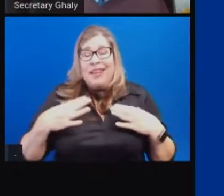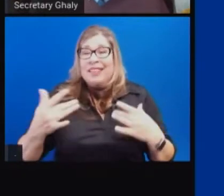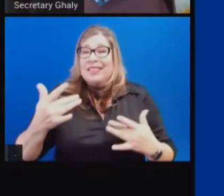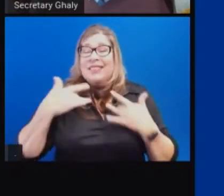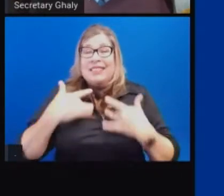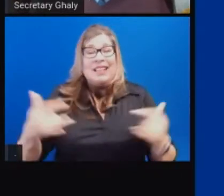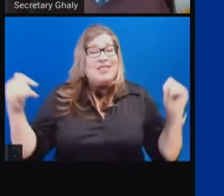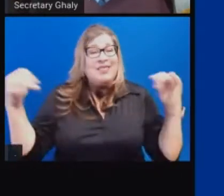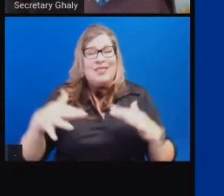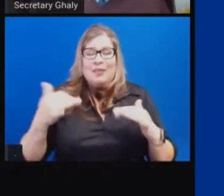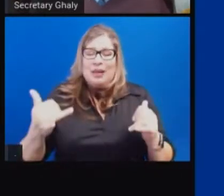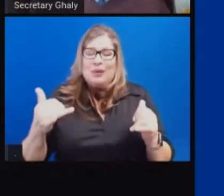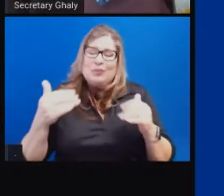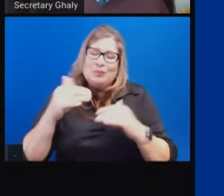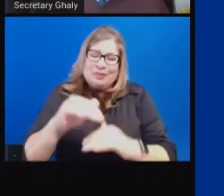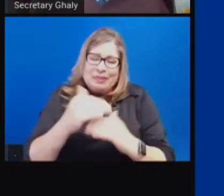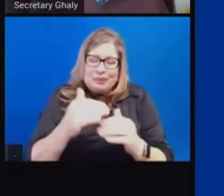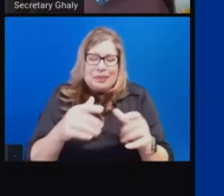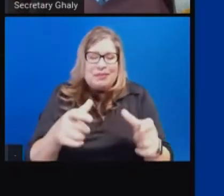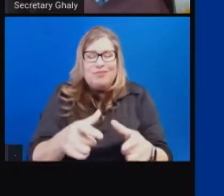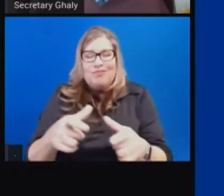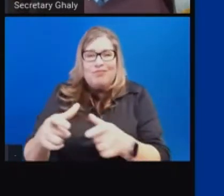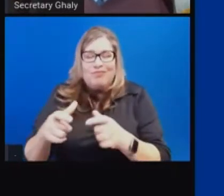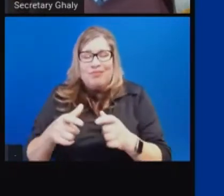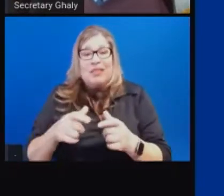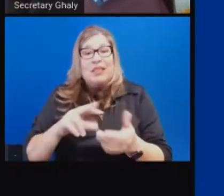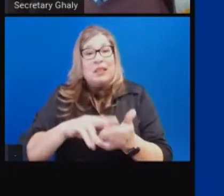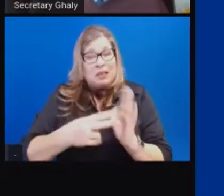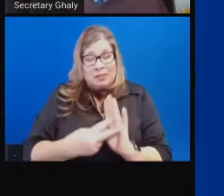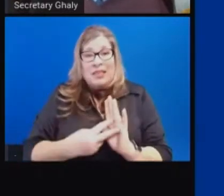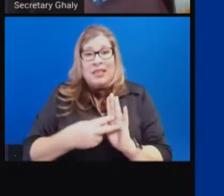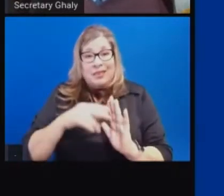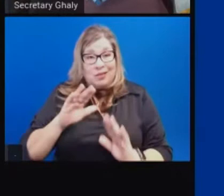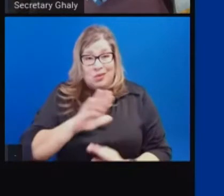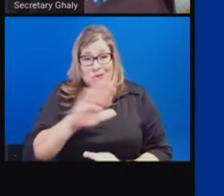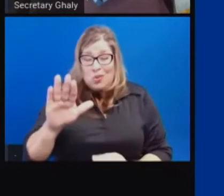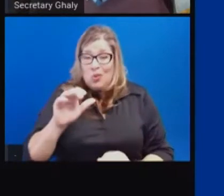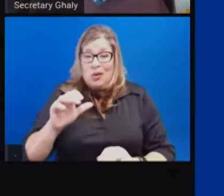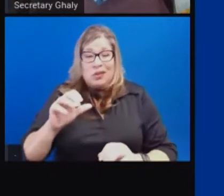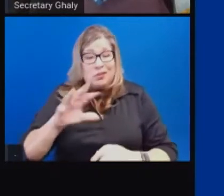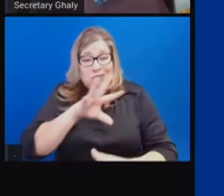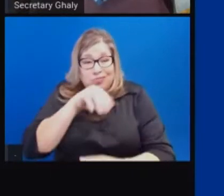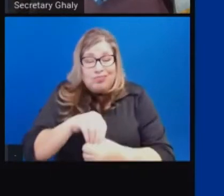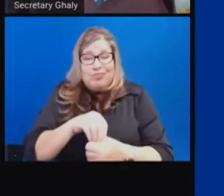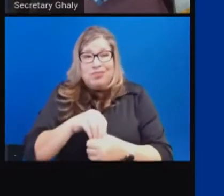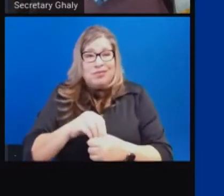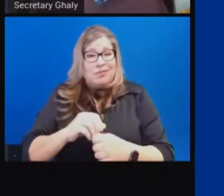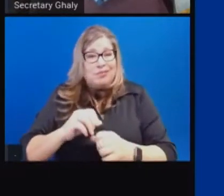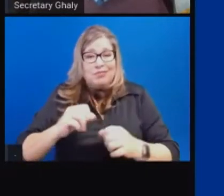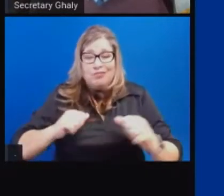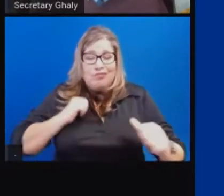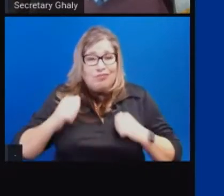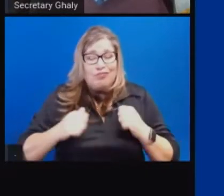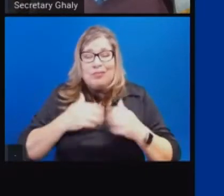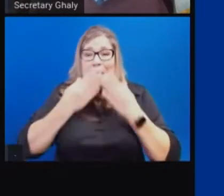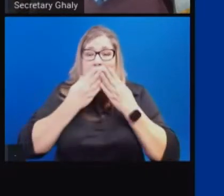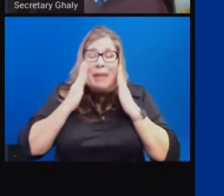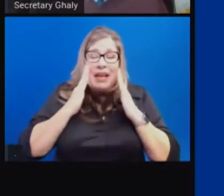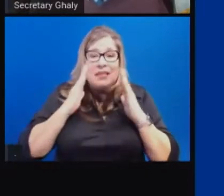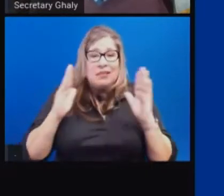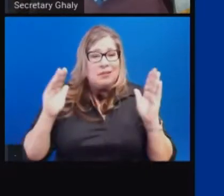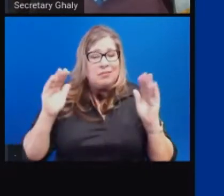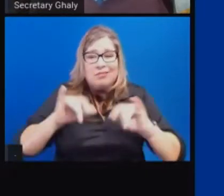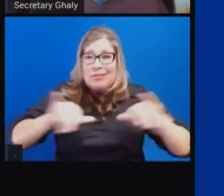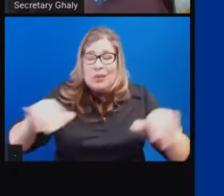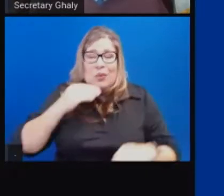decreased up to 25,000 hospital admissions, 5,000 ICU admissions, if you look at the right-sided graph, which